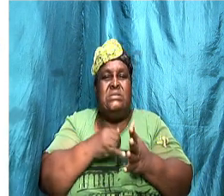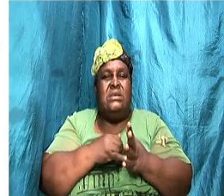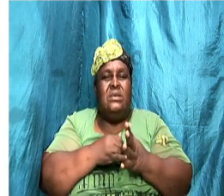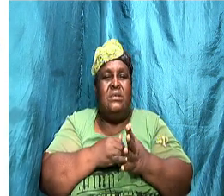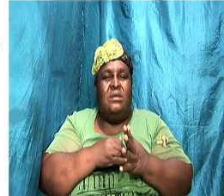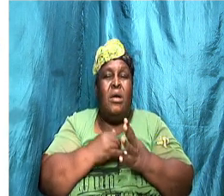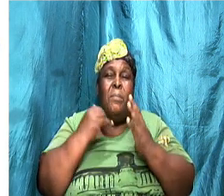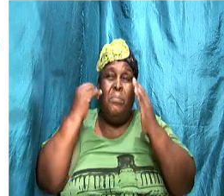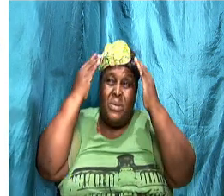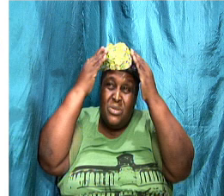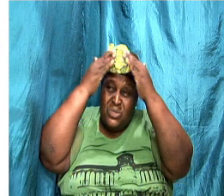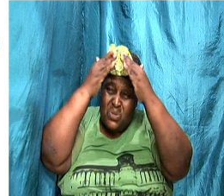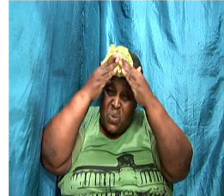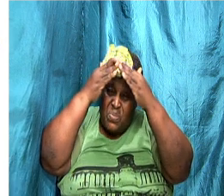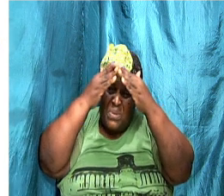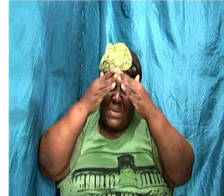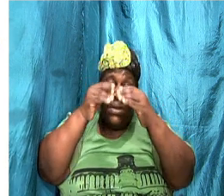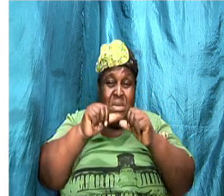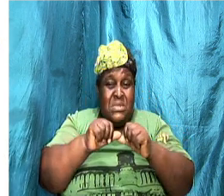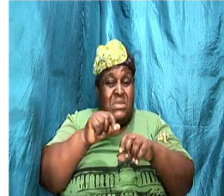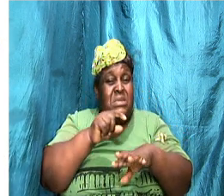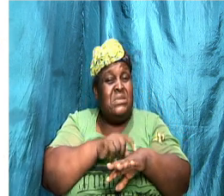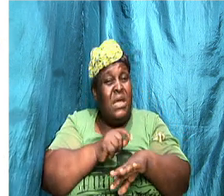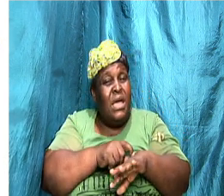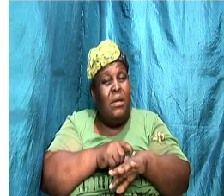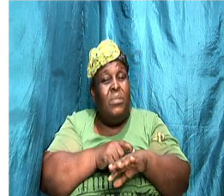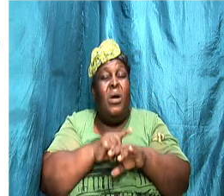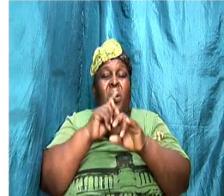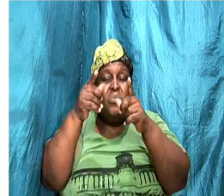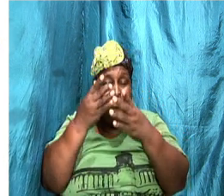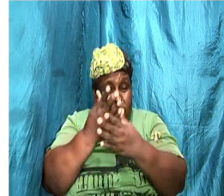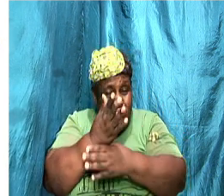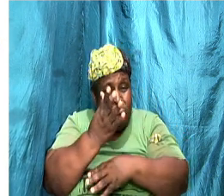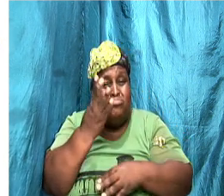Ghost and God direct him a certain way and go through the thing